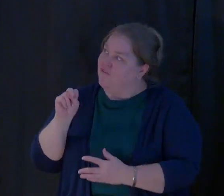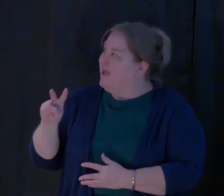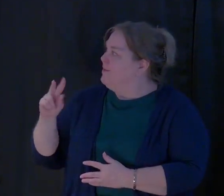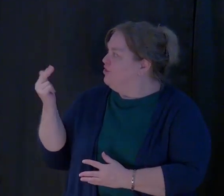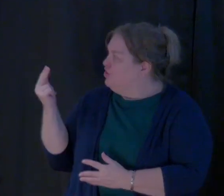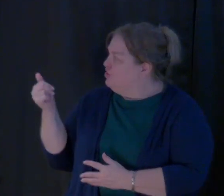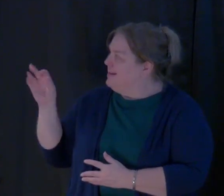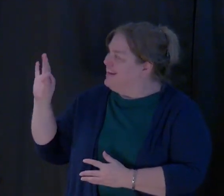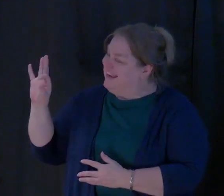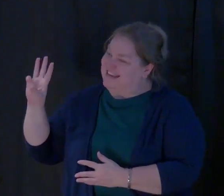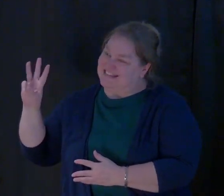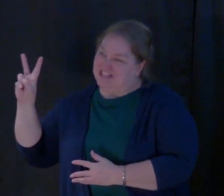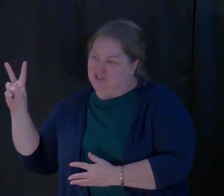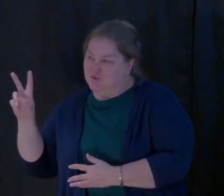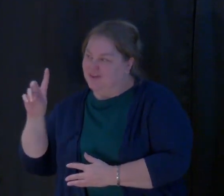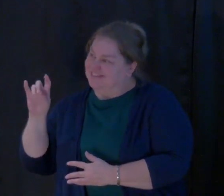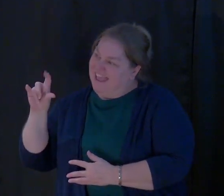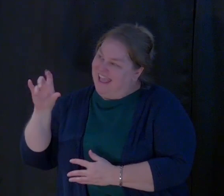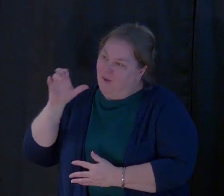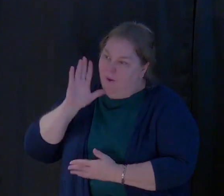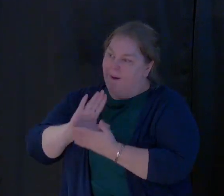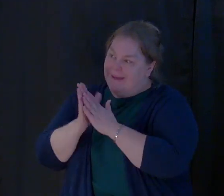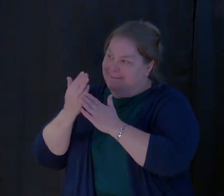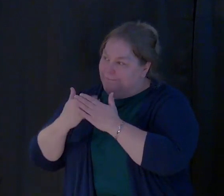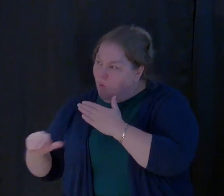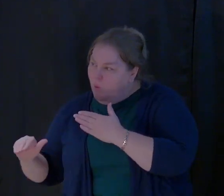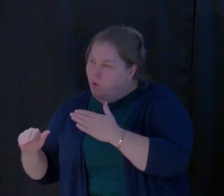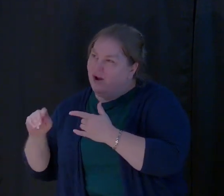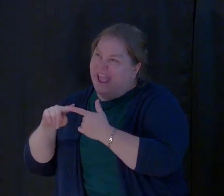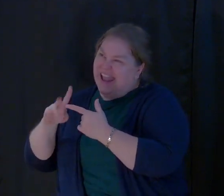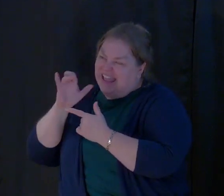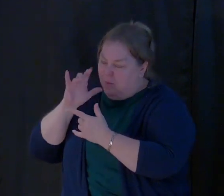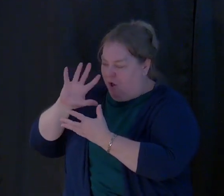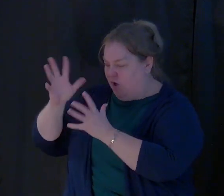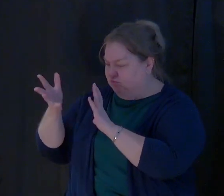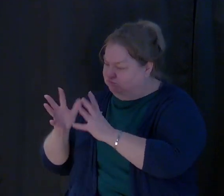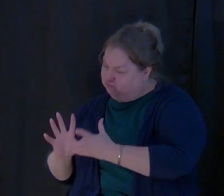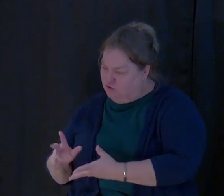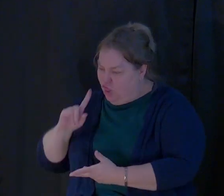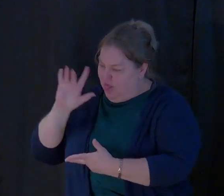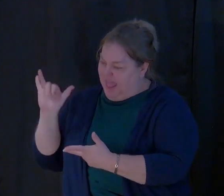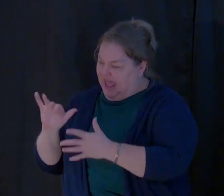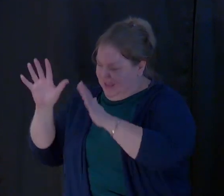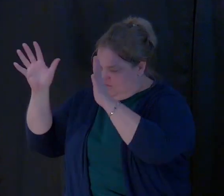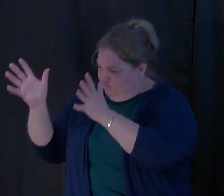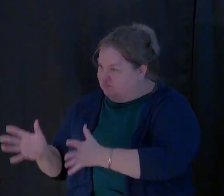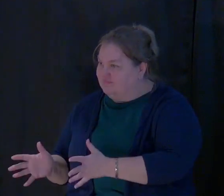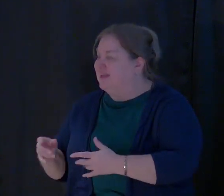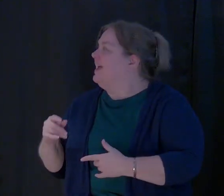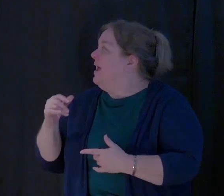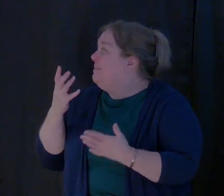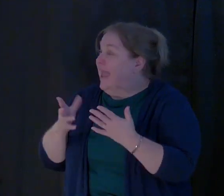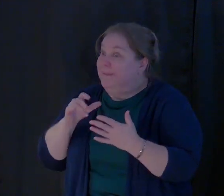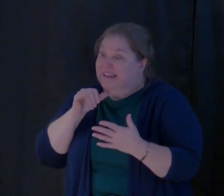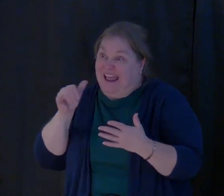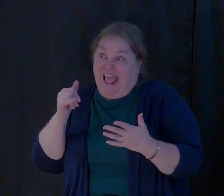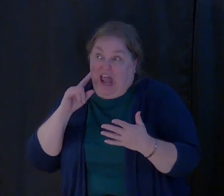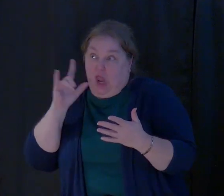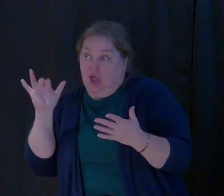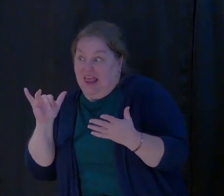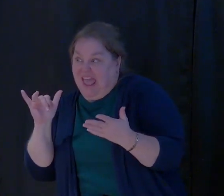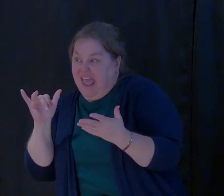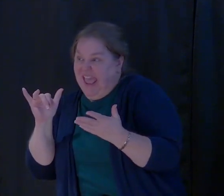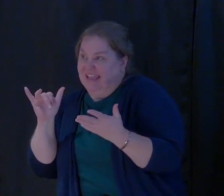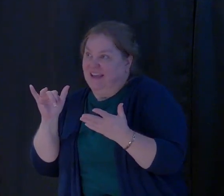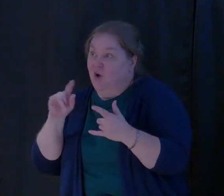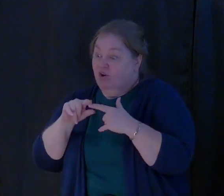1962, Dale was going to be born and this is what he's going to be. I may not look like what I look like or